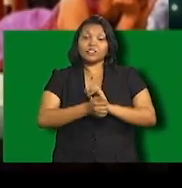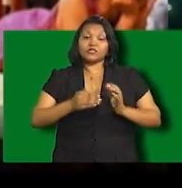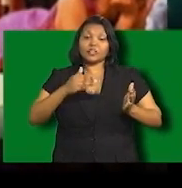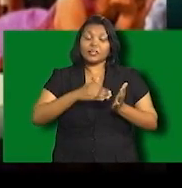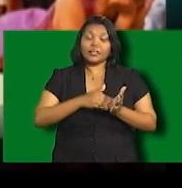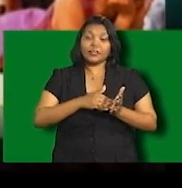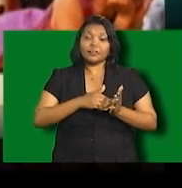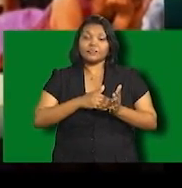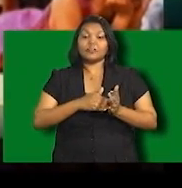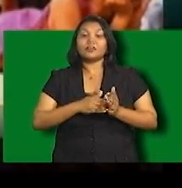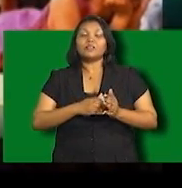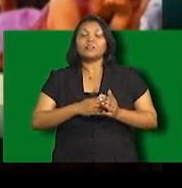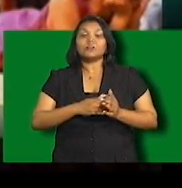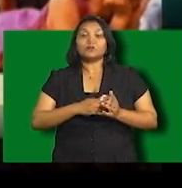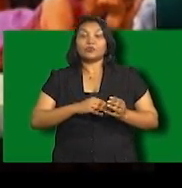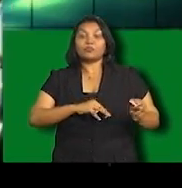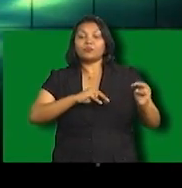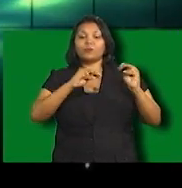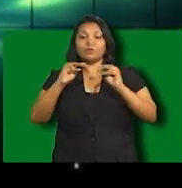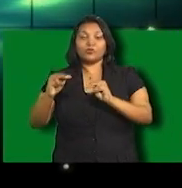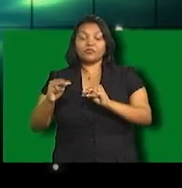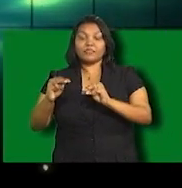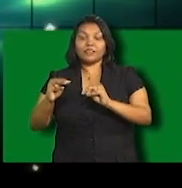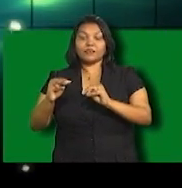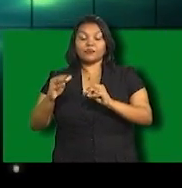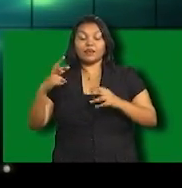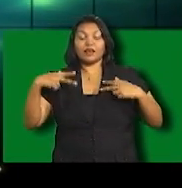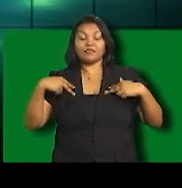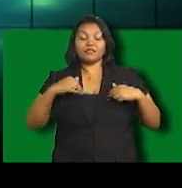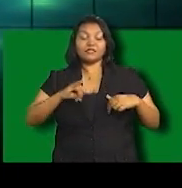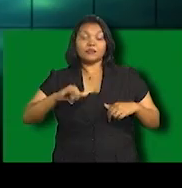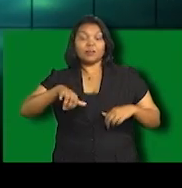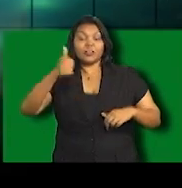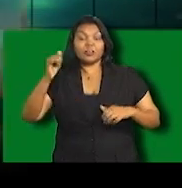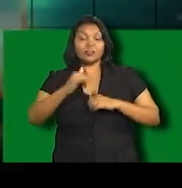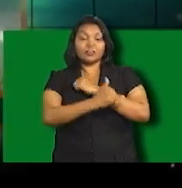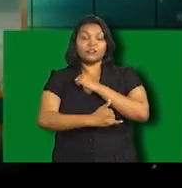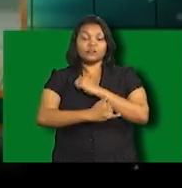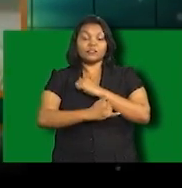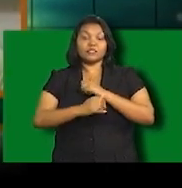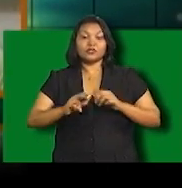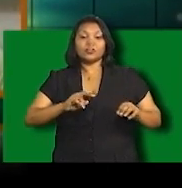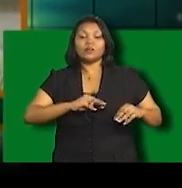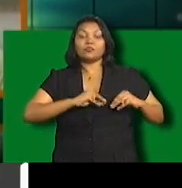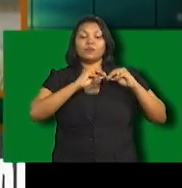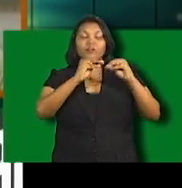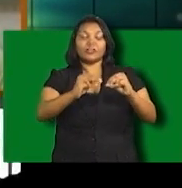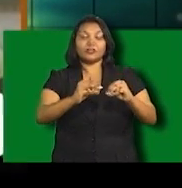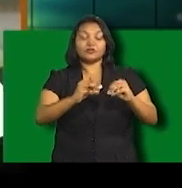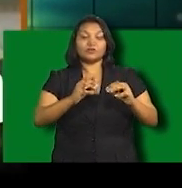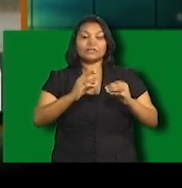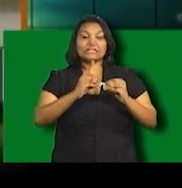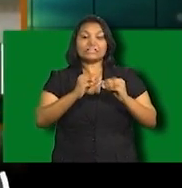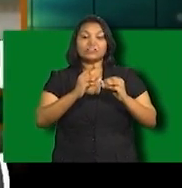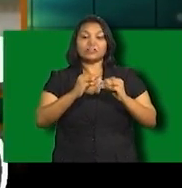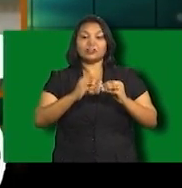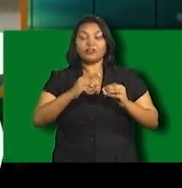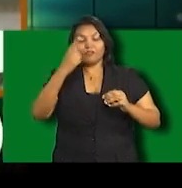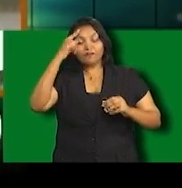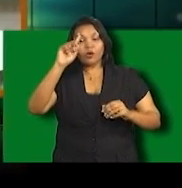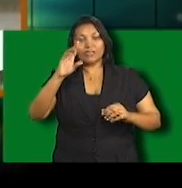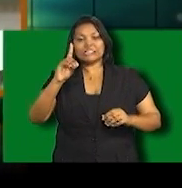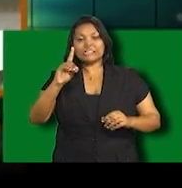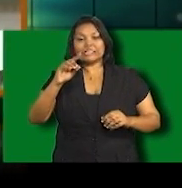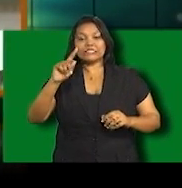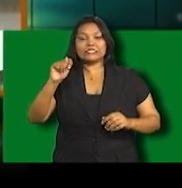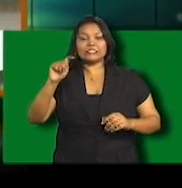crossroad in broadcast television as this country like others will have to adopt the technological evolution to digital or what is now